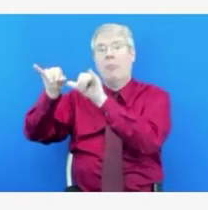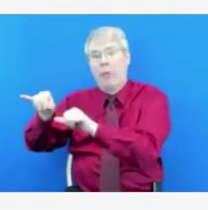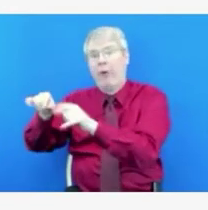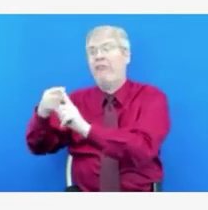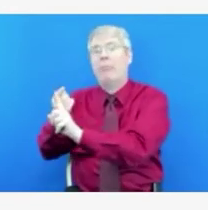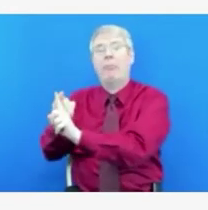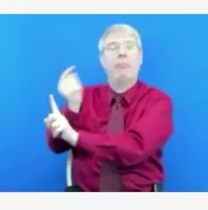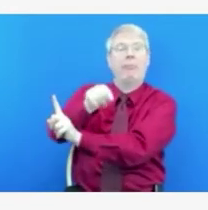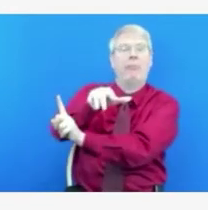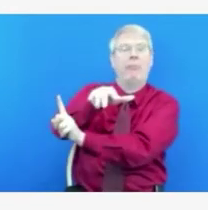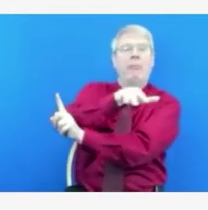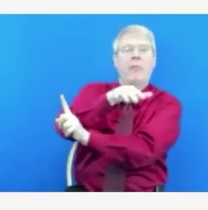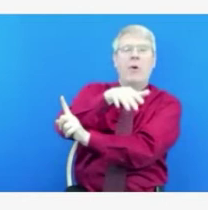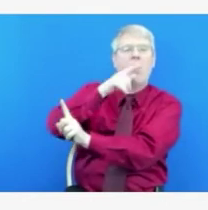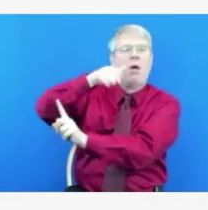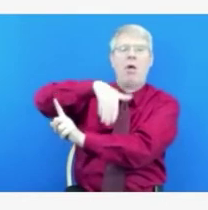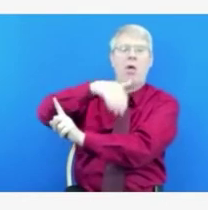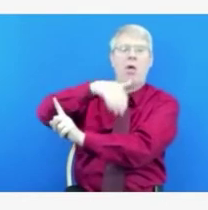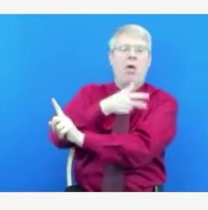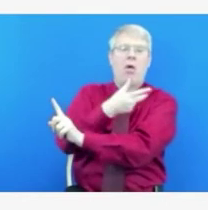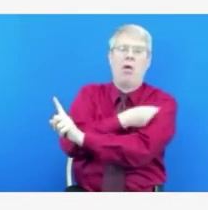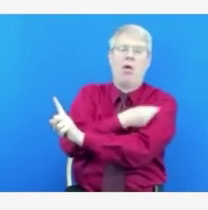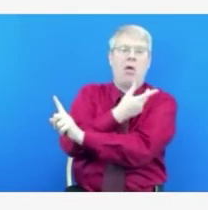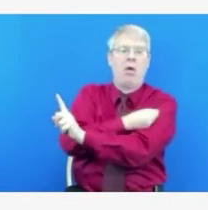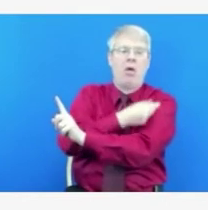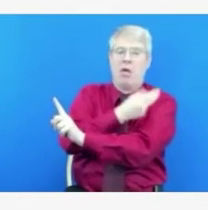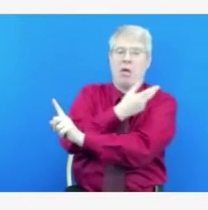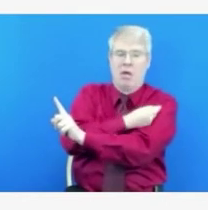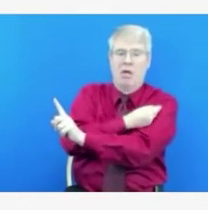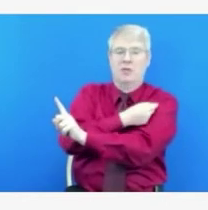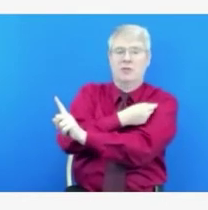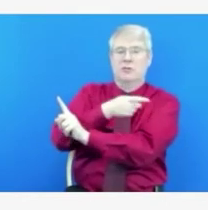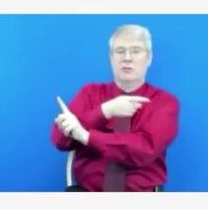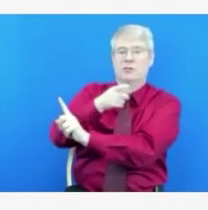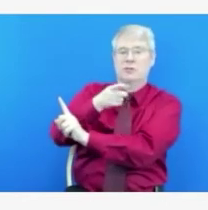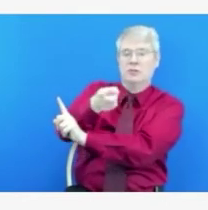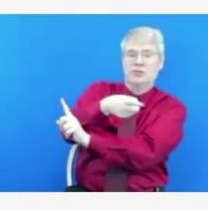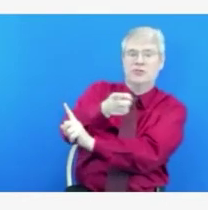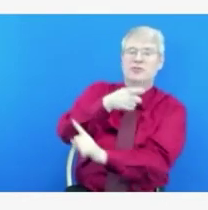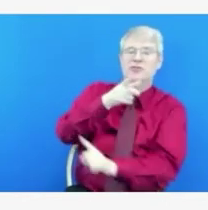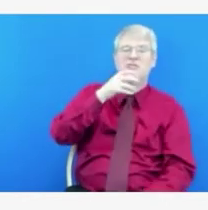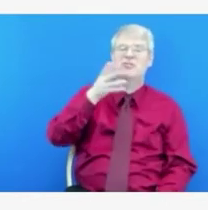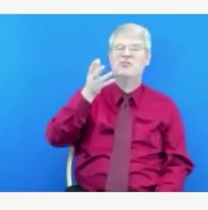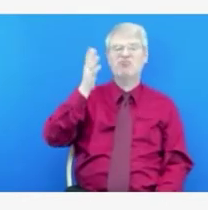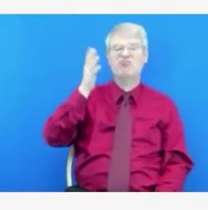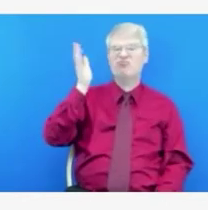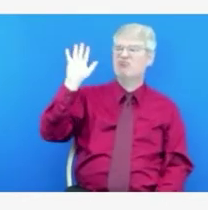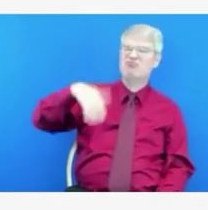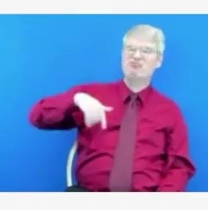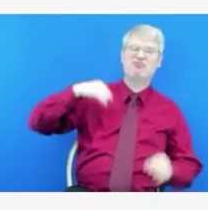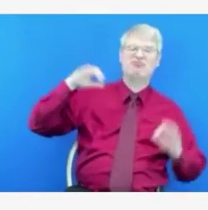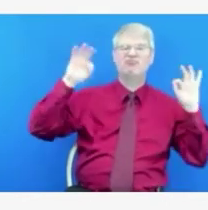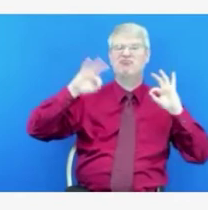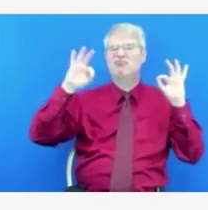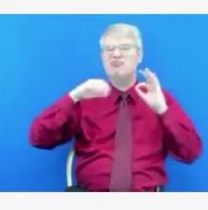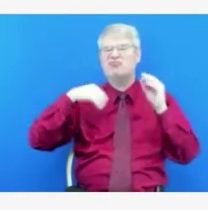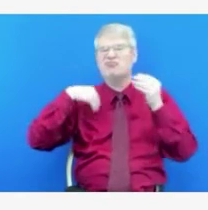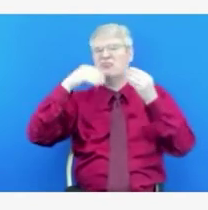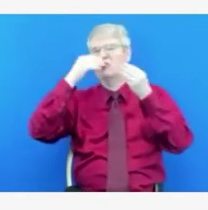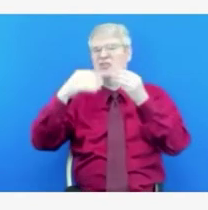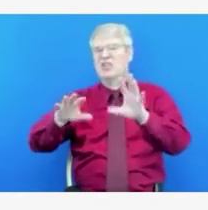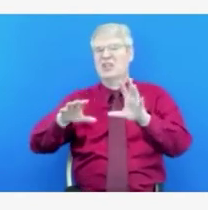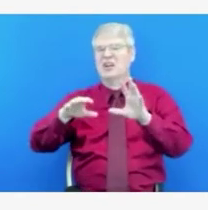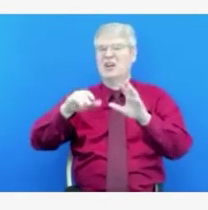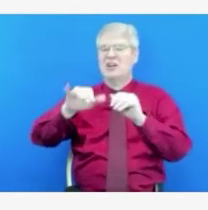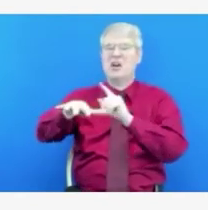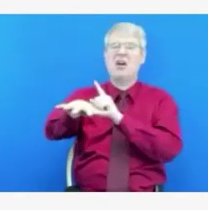sick because, frankly, we're trying to serve those who are unvaccinated and need us to save their lives. And so